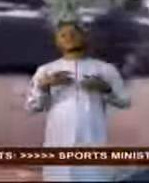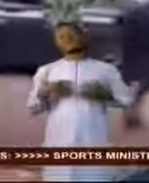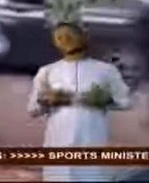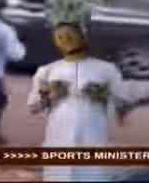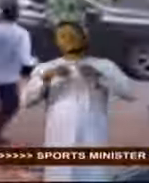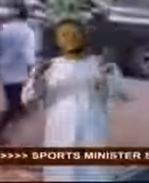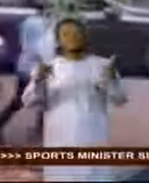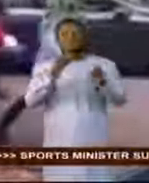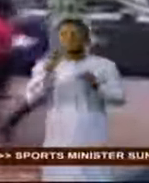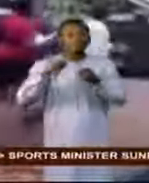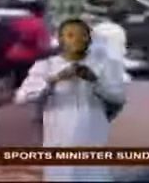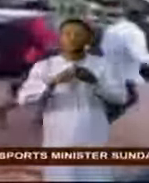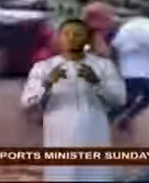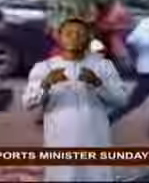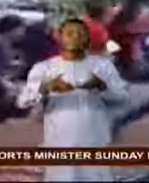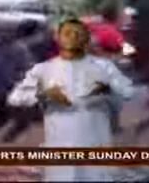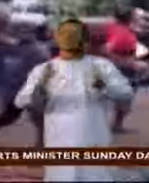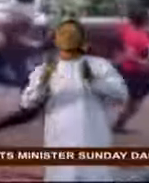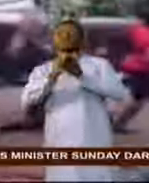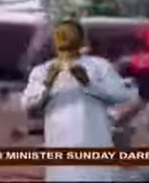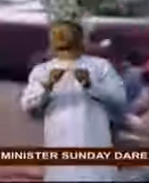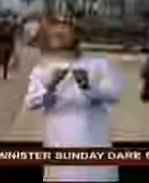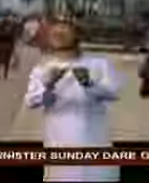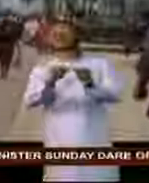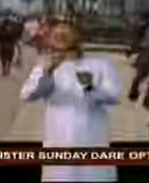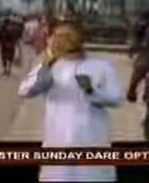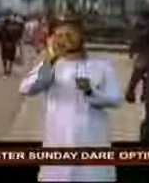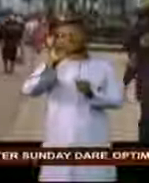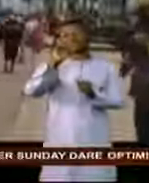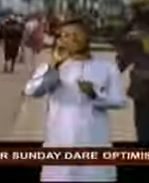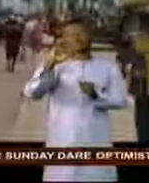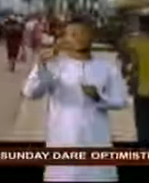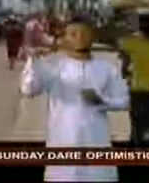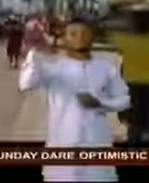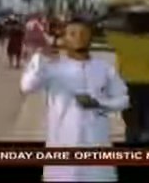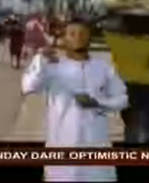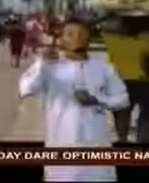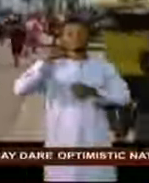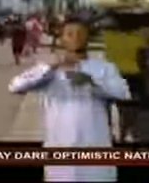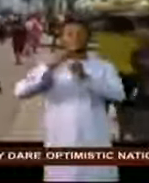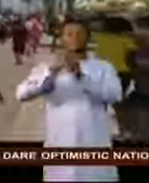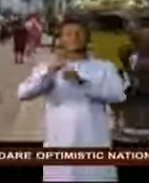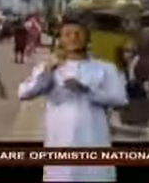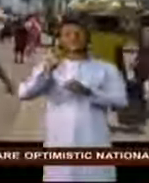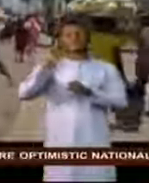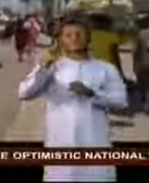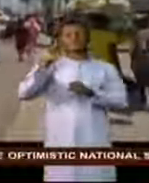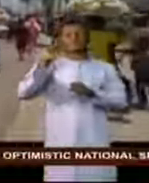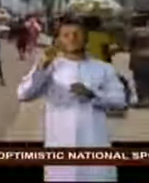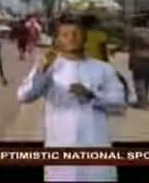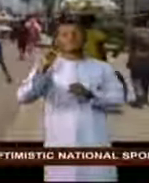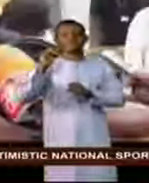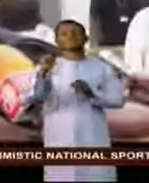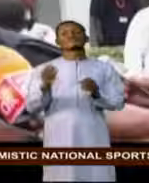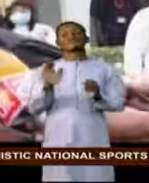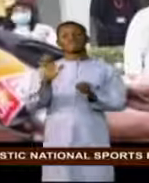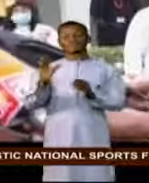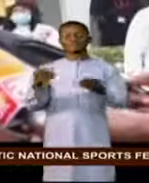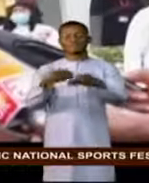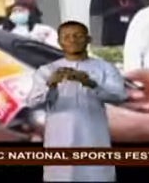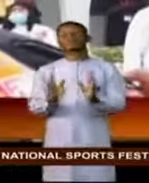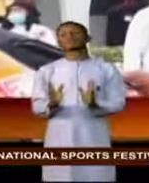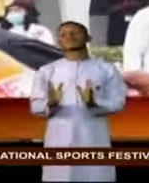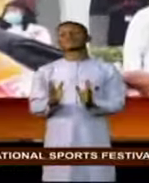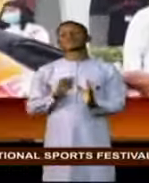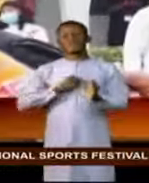not to leave the situation to its own devices, the EINEC boss made Benin City a temporary office. I went